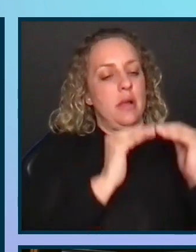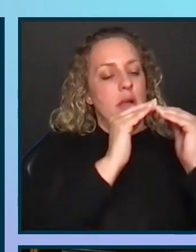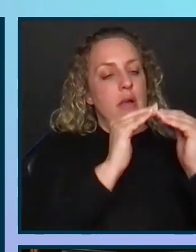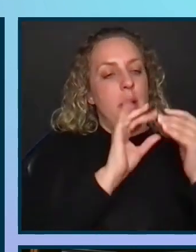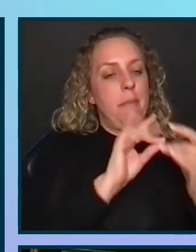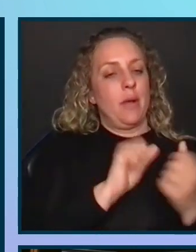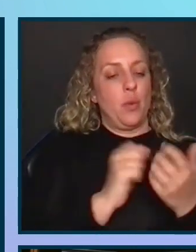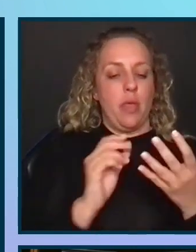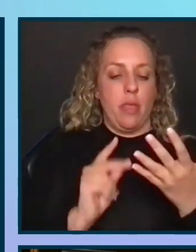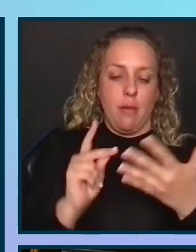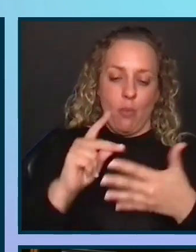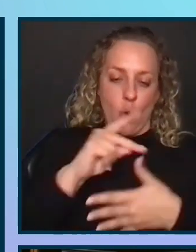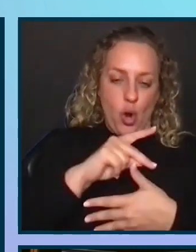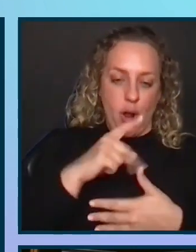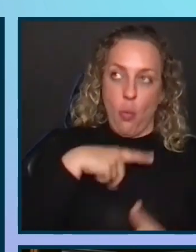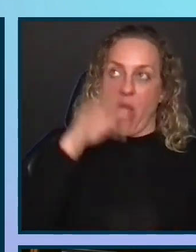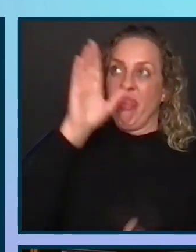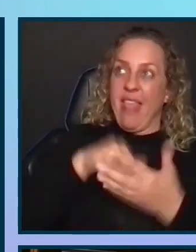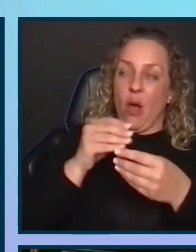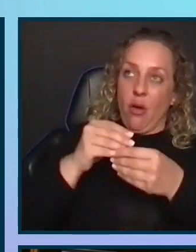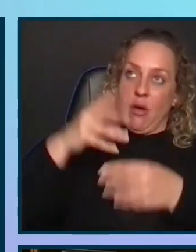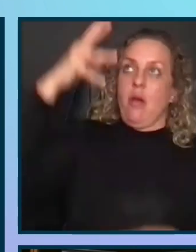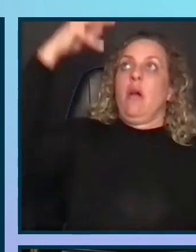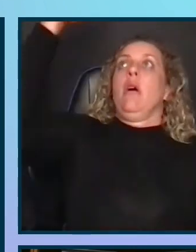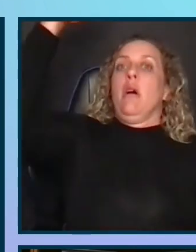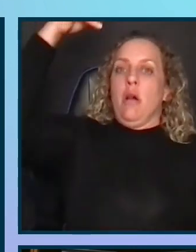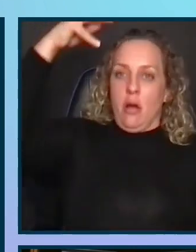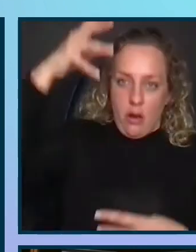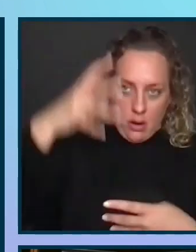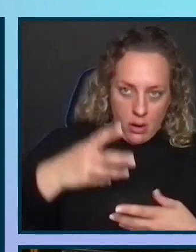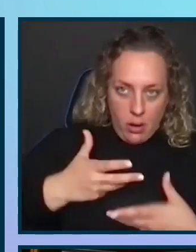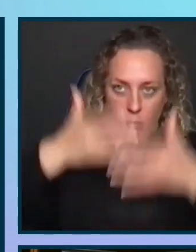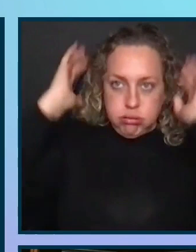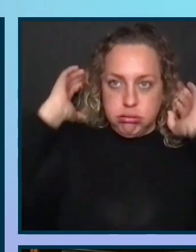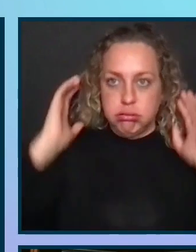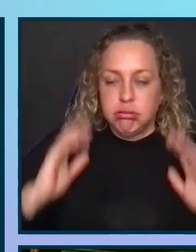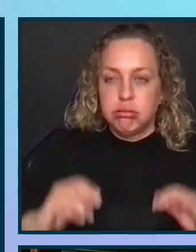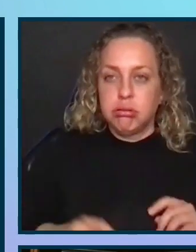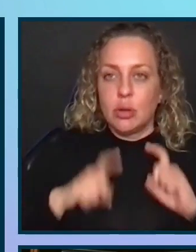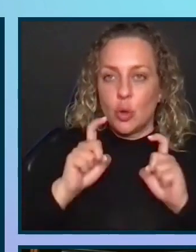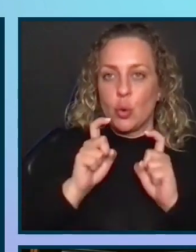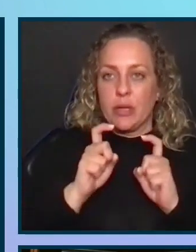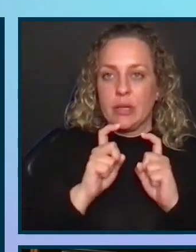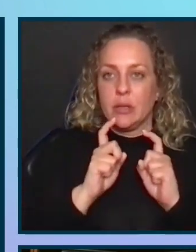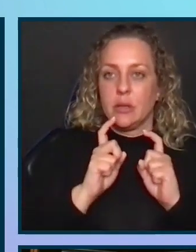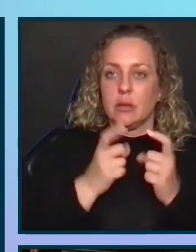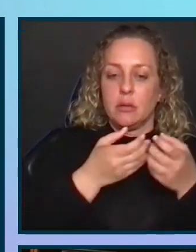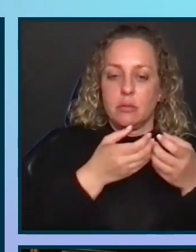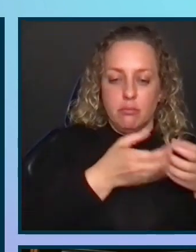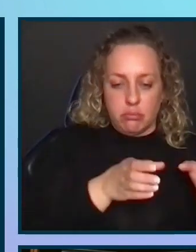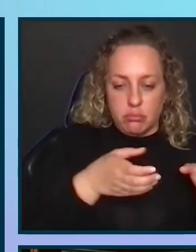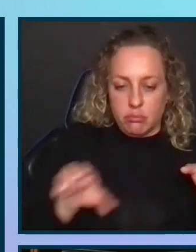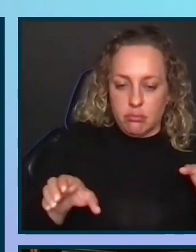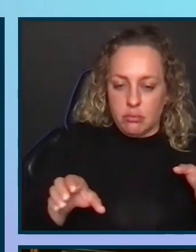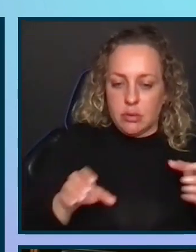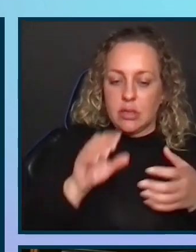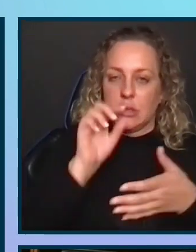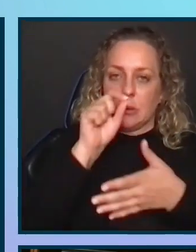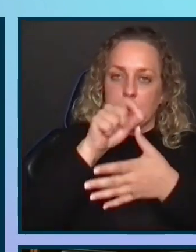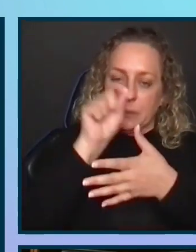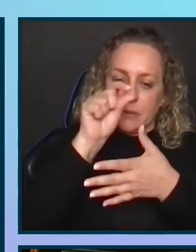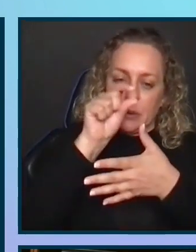You have a thousand issues you have to address. That's an insurmountable number. You need to break that down into something you can bite off.